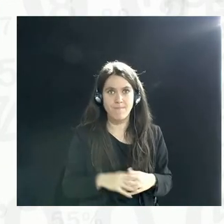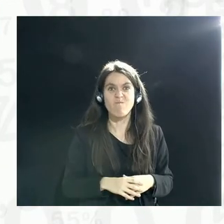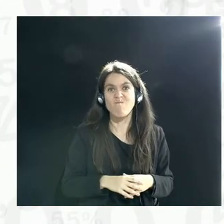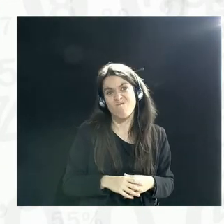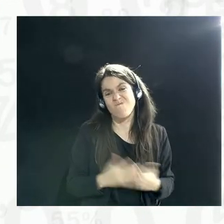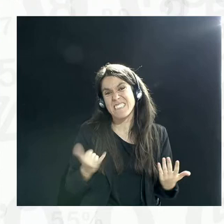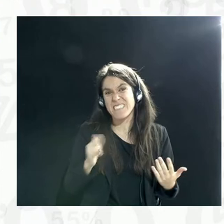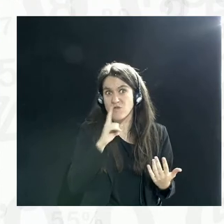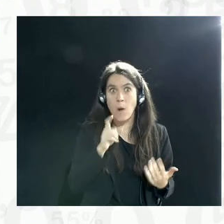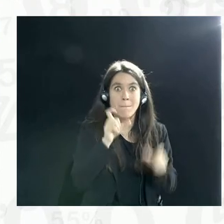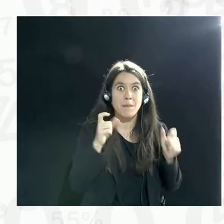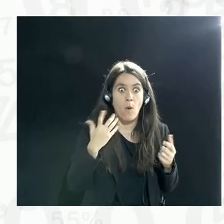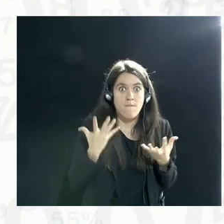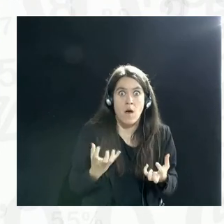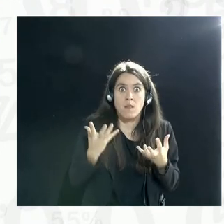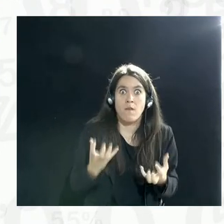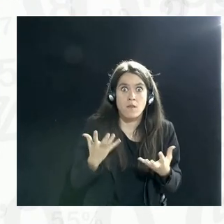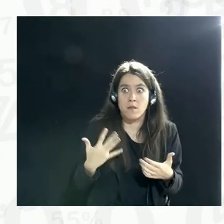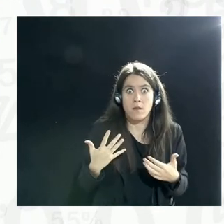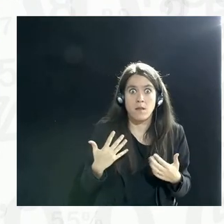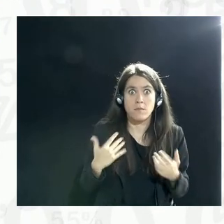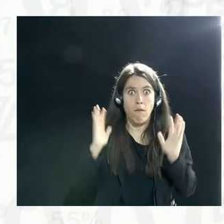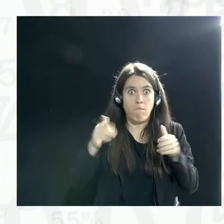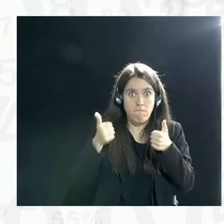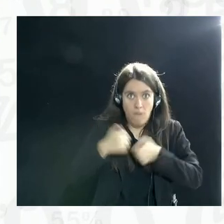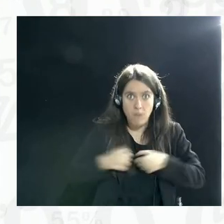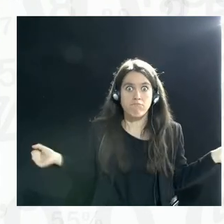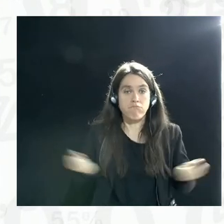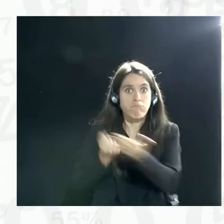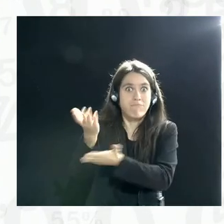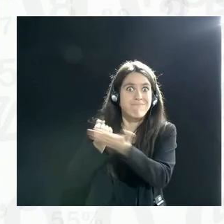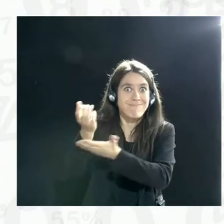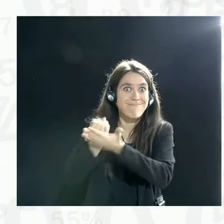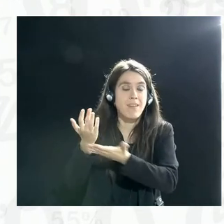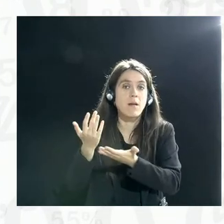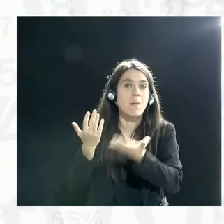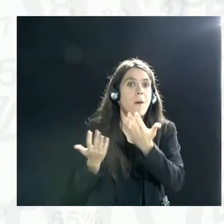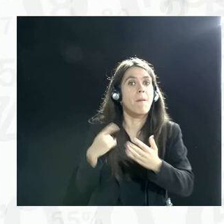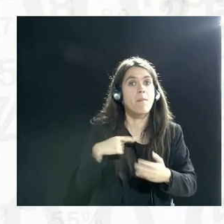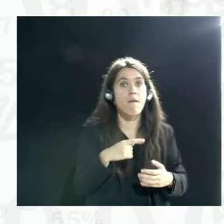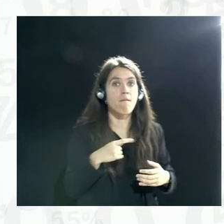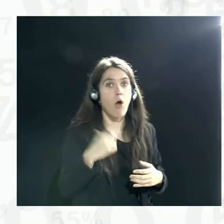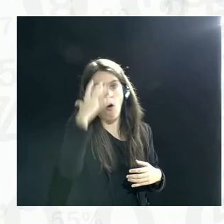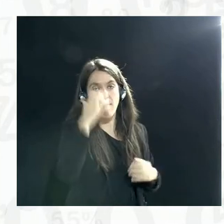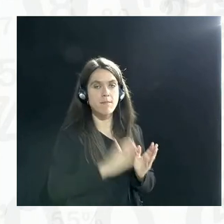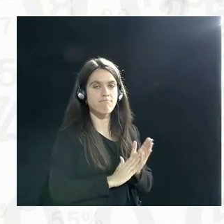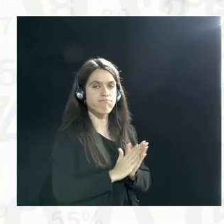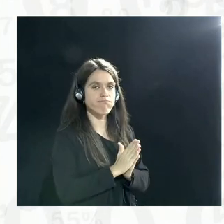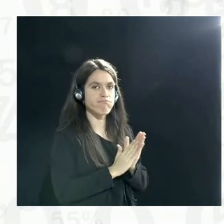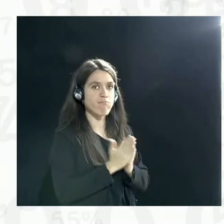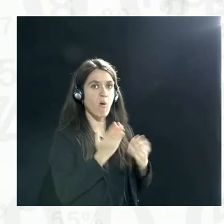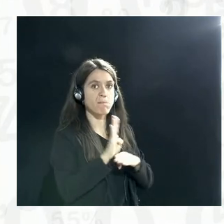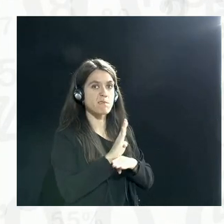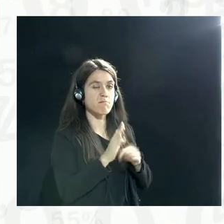extent, right? I mean, if they abuse the trust of their consumers, they're not going, they're going to lose those consumers. It's a bigger problem with state